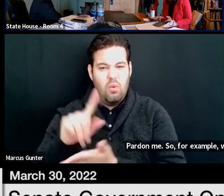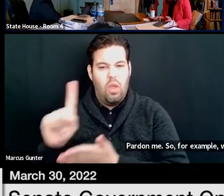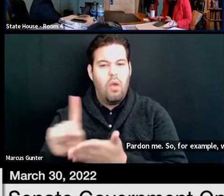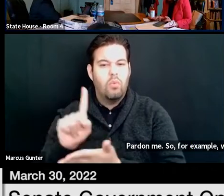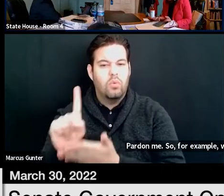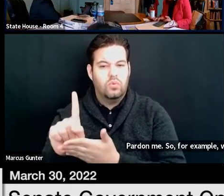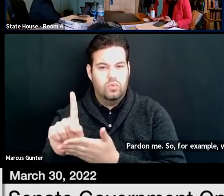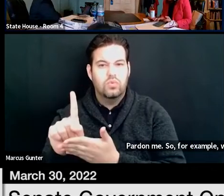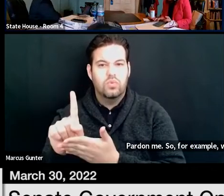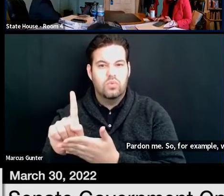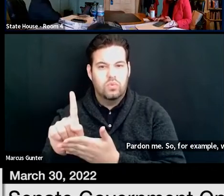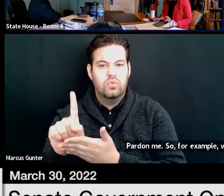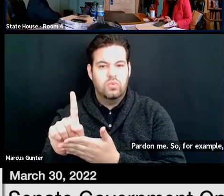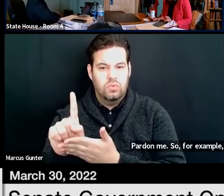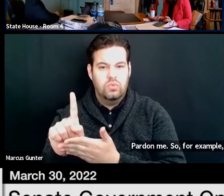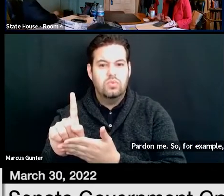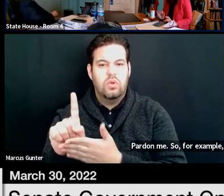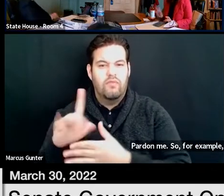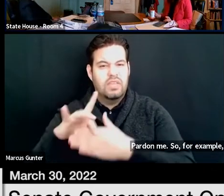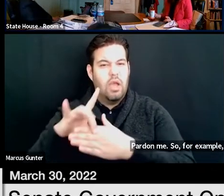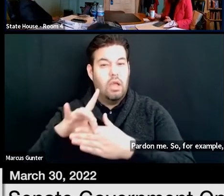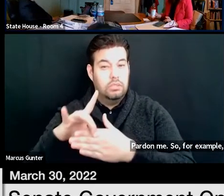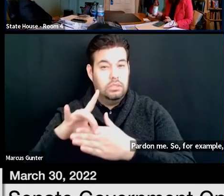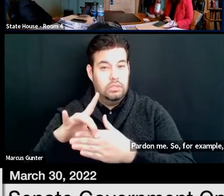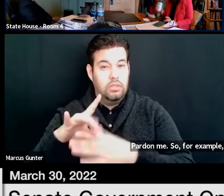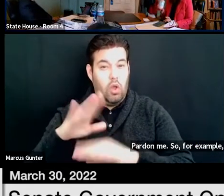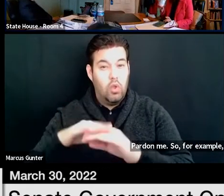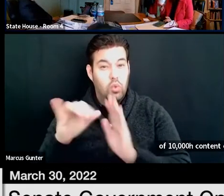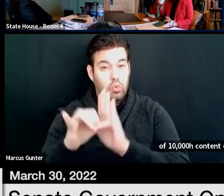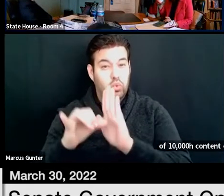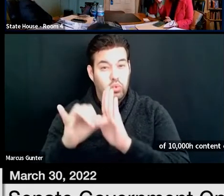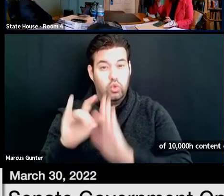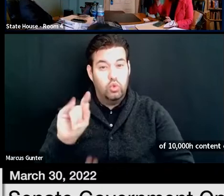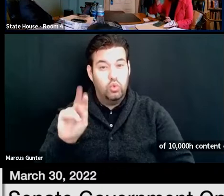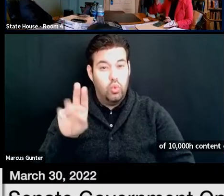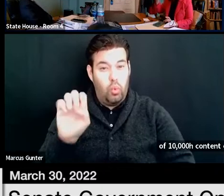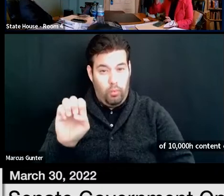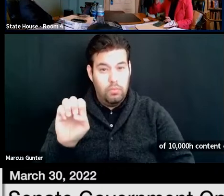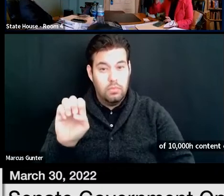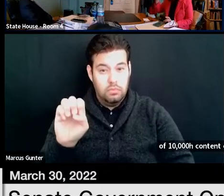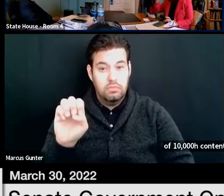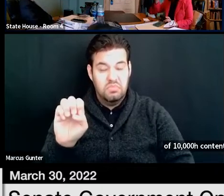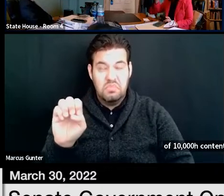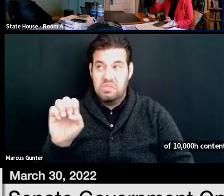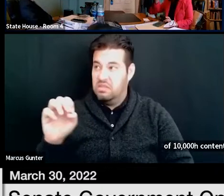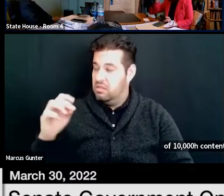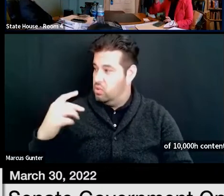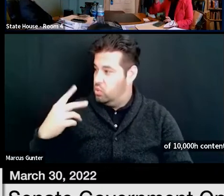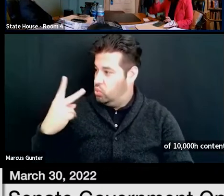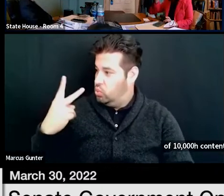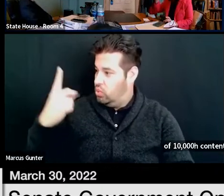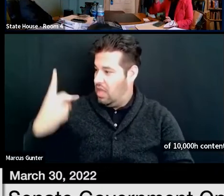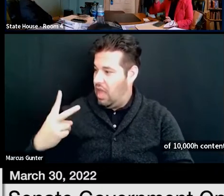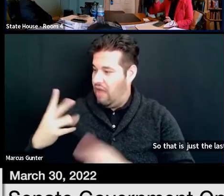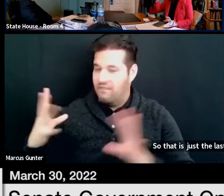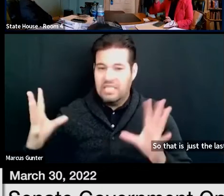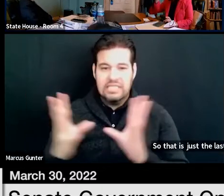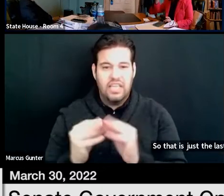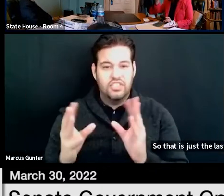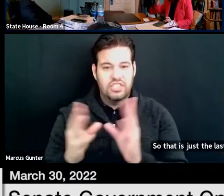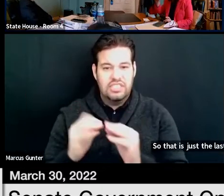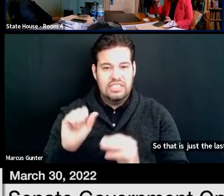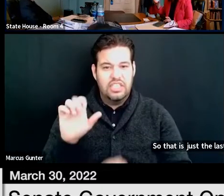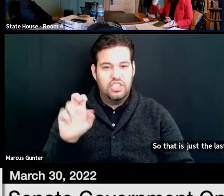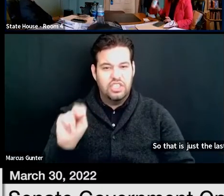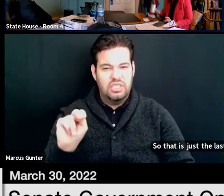of content on YouTube alone. So that is just the last two and a half sessions at this point. It's actually